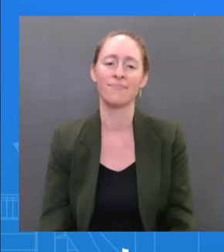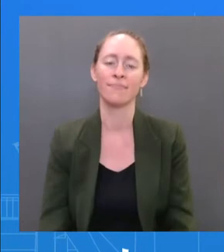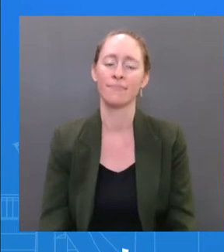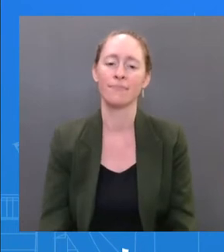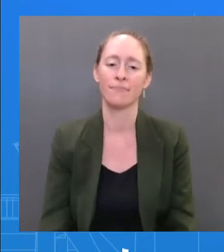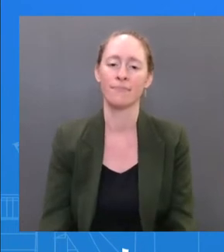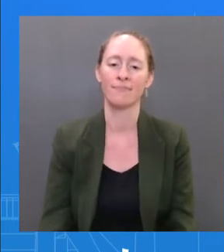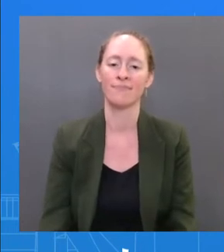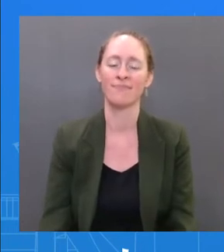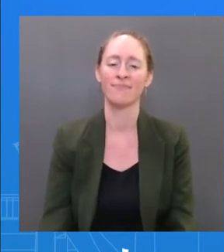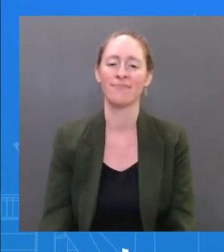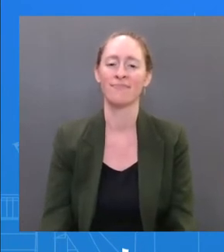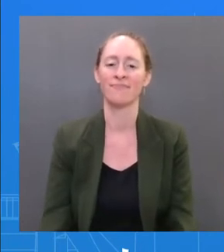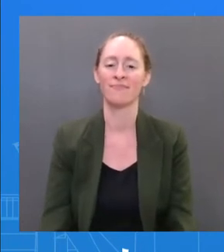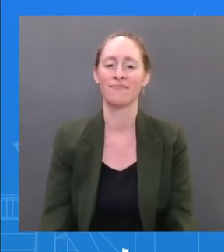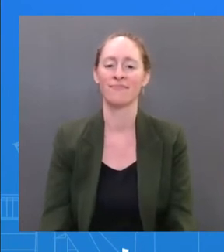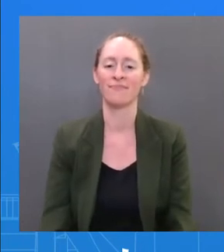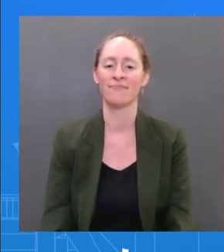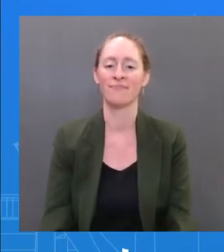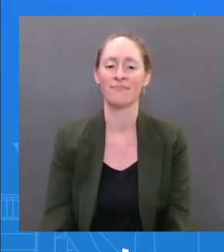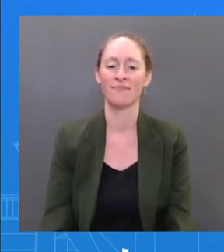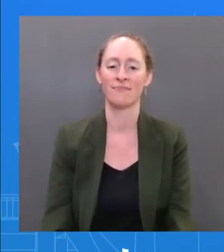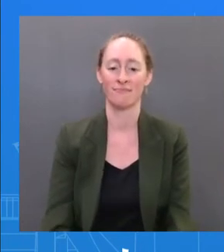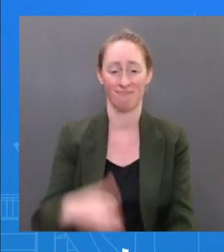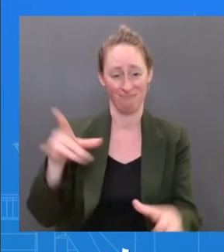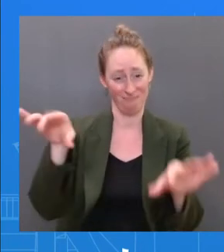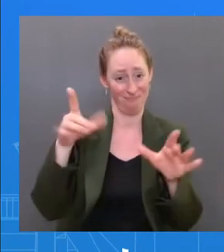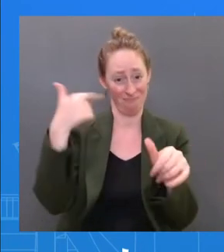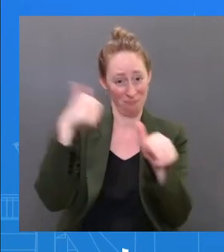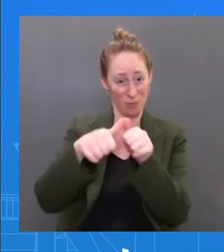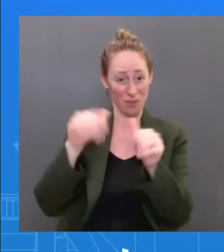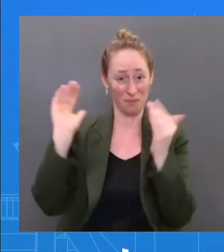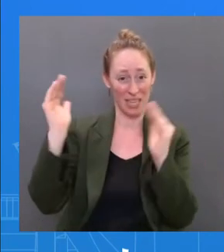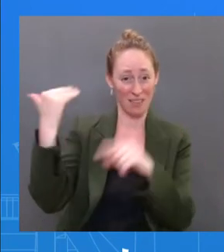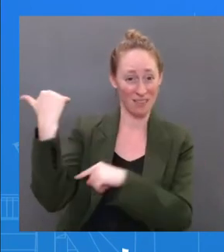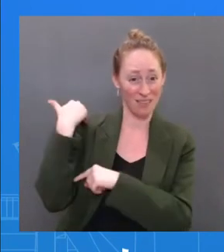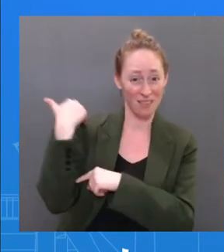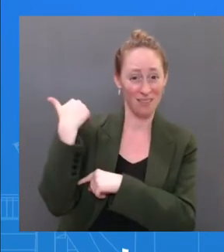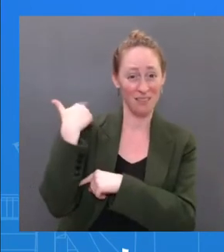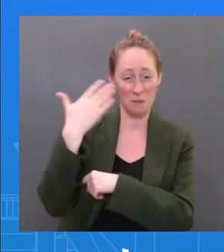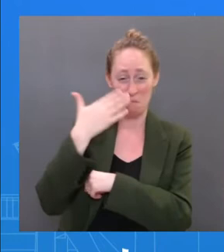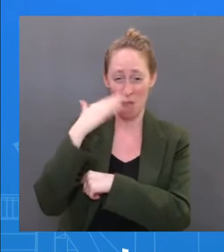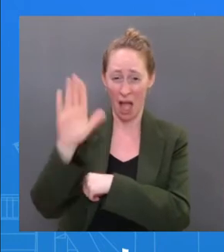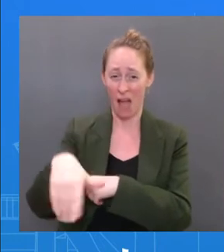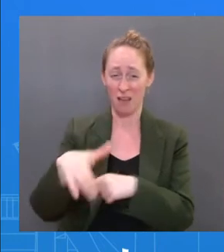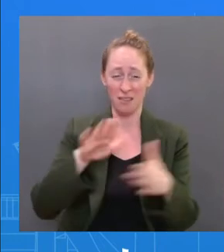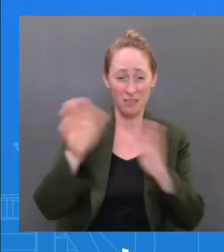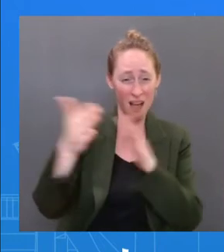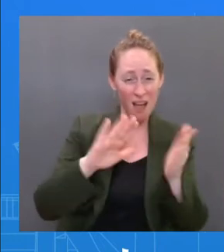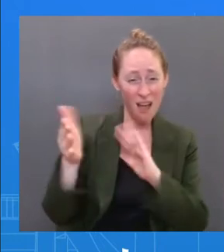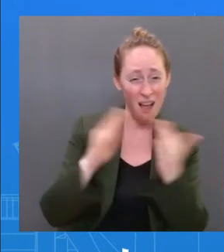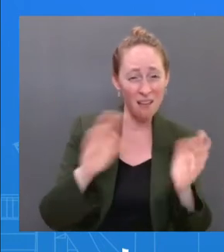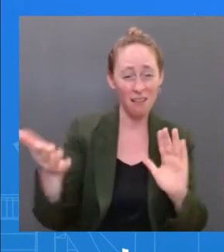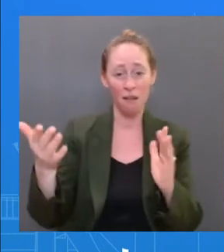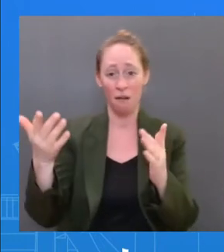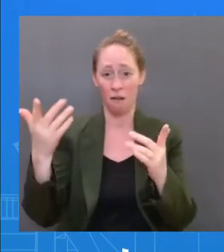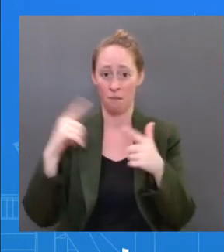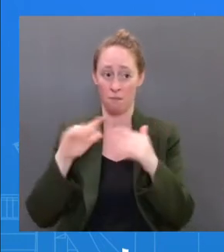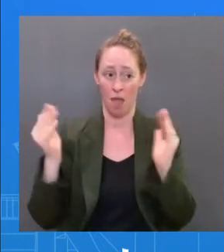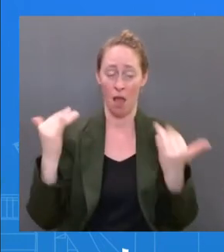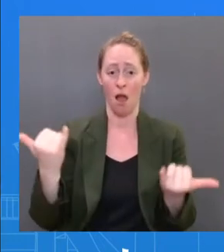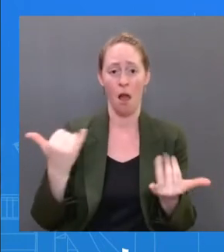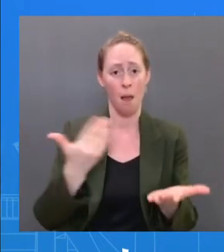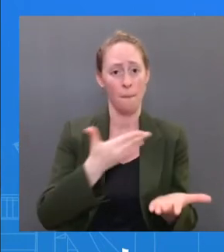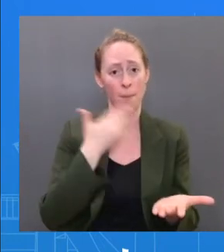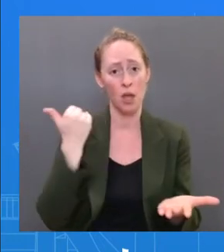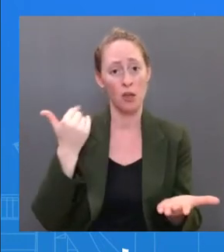been in the past. So, I think our strategy is largely working. But it is a two-pronged strategy that focuses both on serious illness and infections. Go ahead and